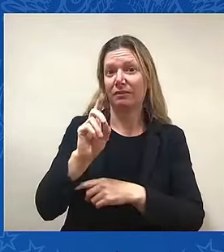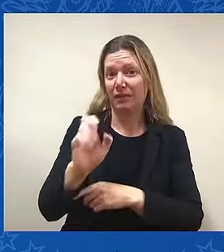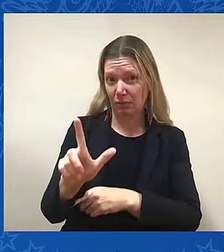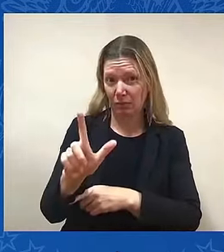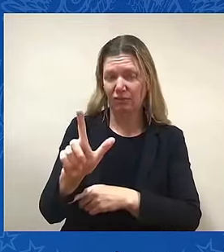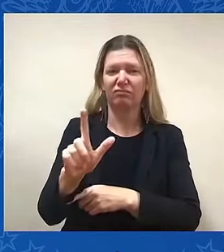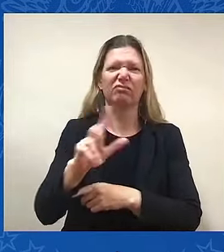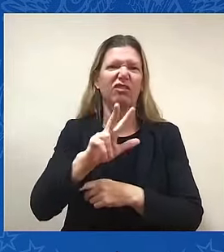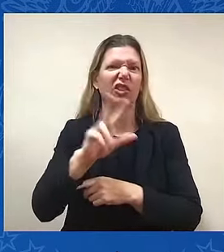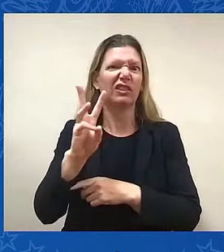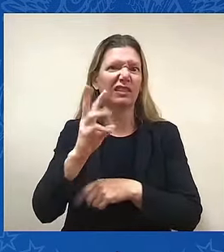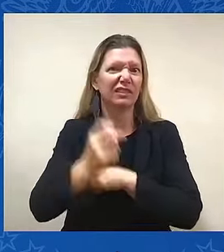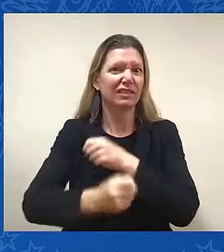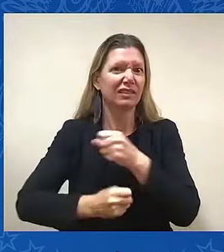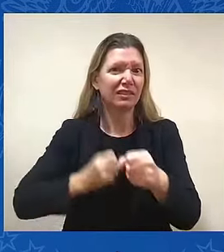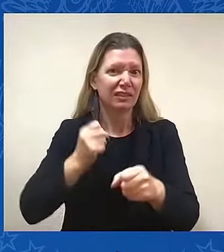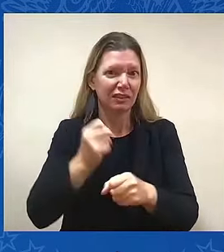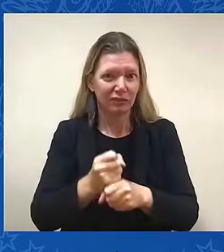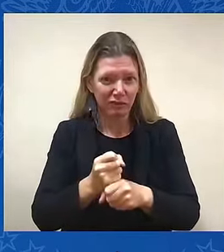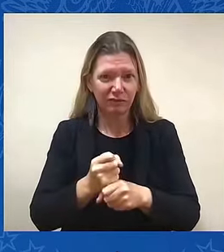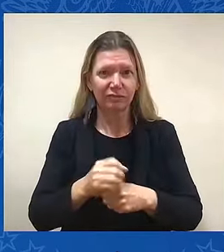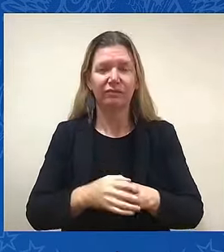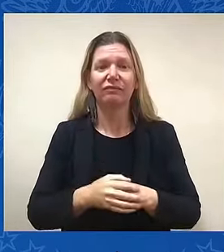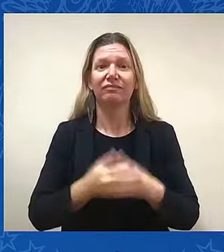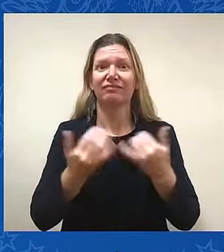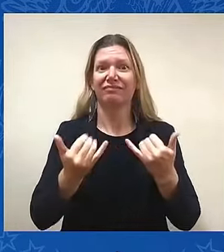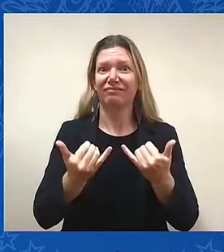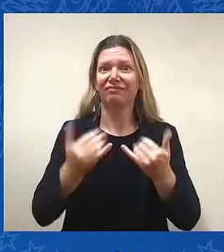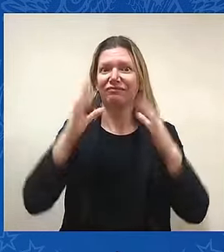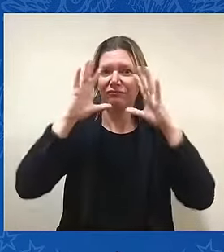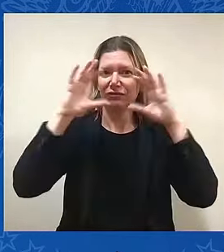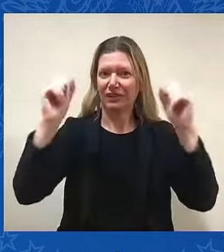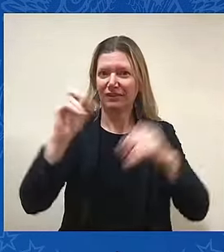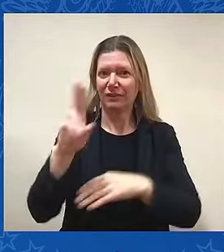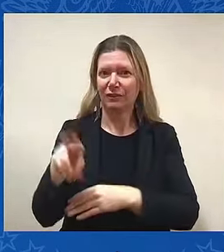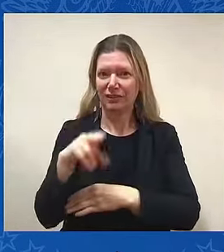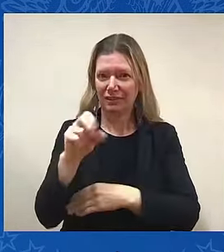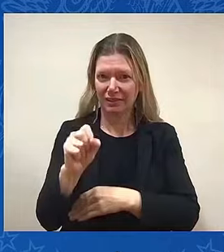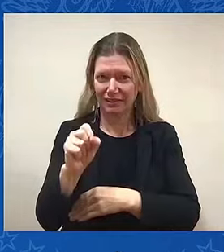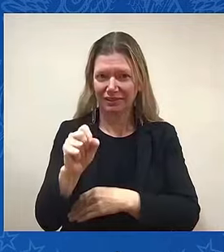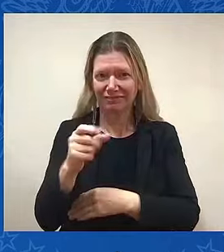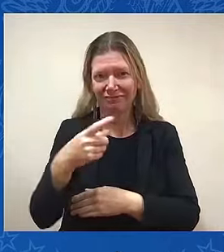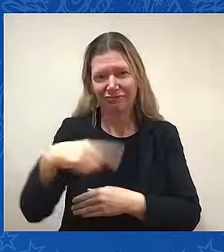President of the United States. Heck, you all know him, he's Joe. So here he is.